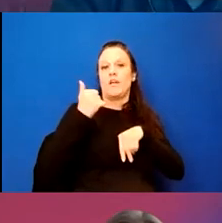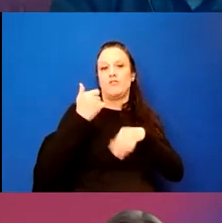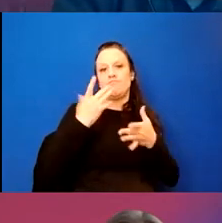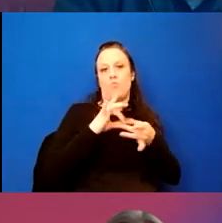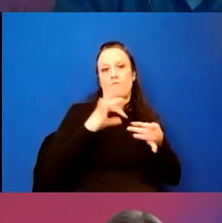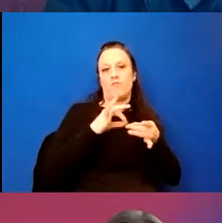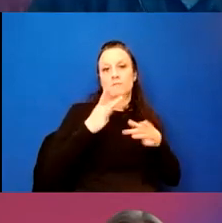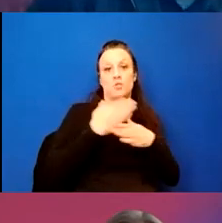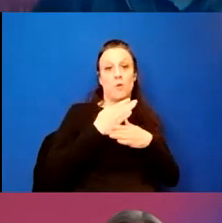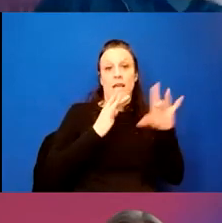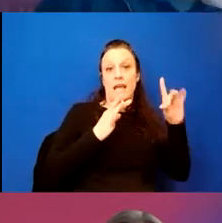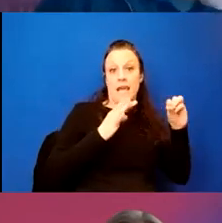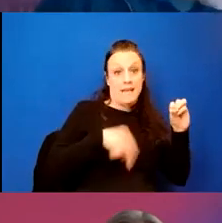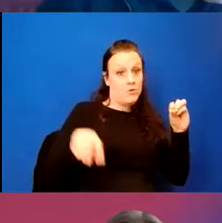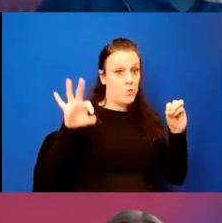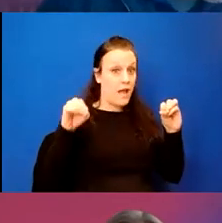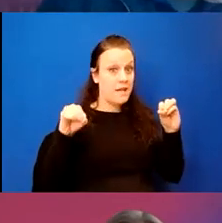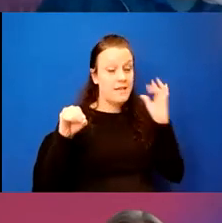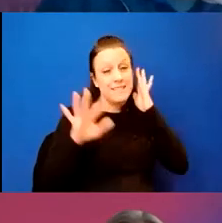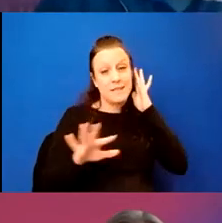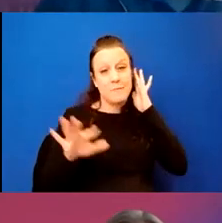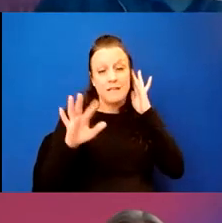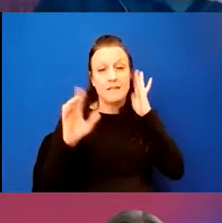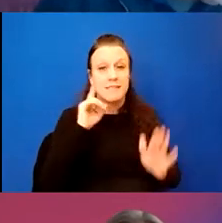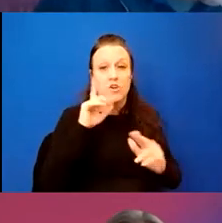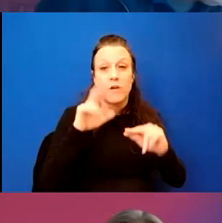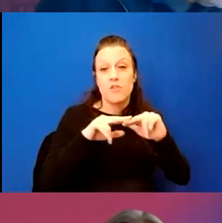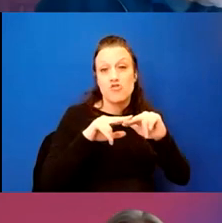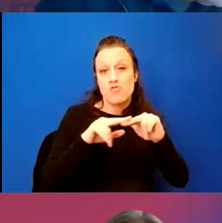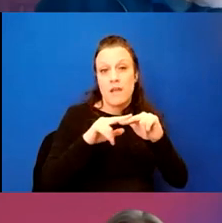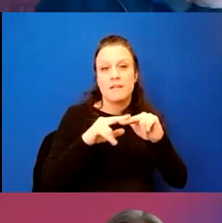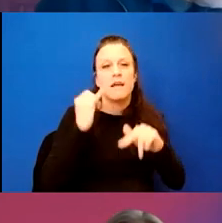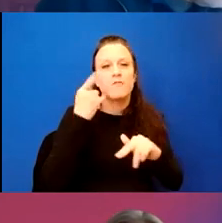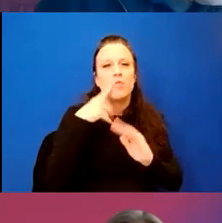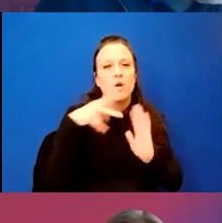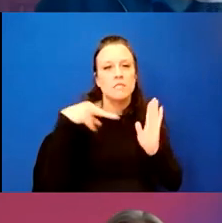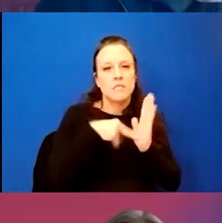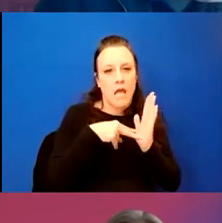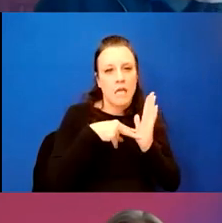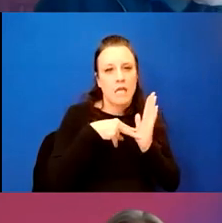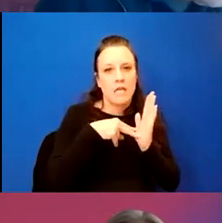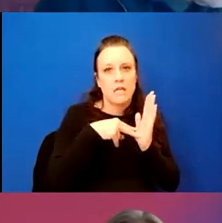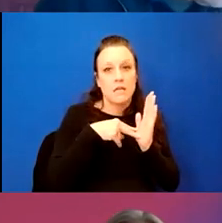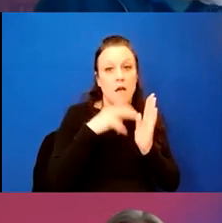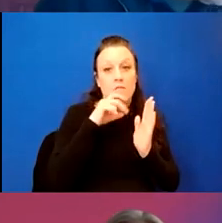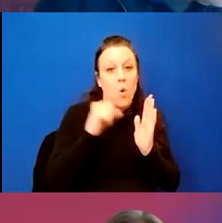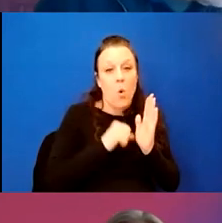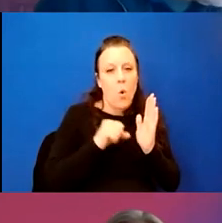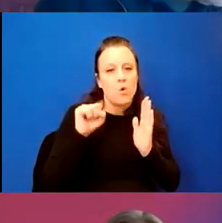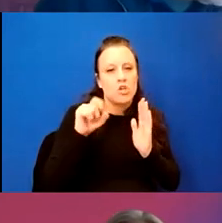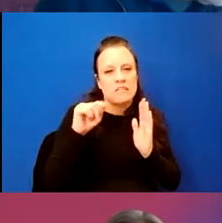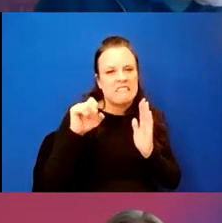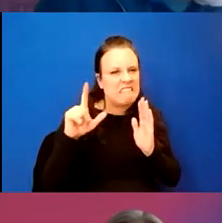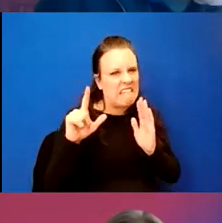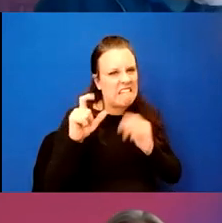um, between 80 and 90 decibels is roughly the sound of the train. If you were standing in the area of an older steel structure